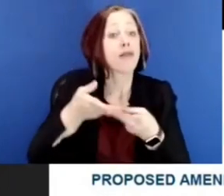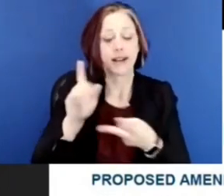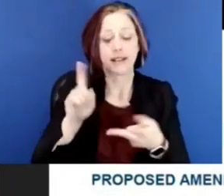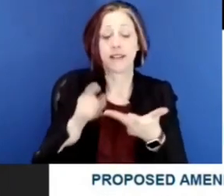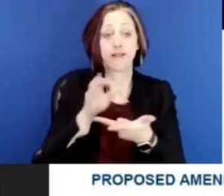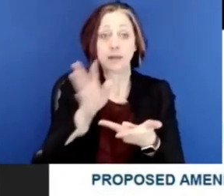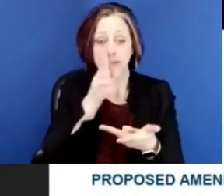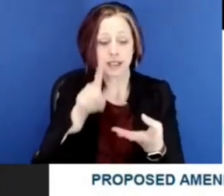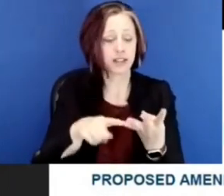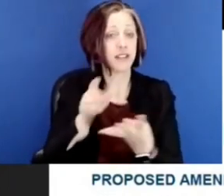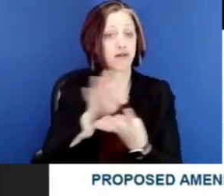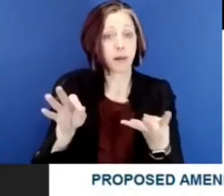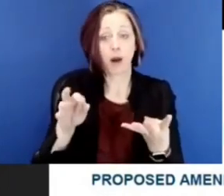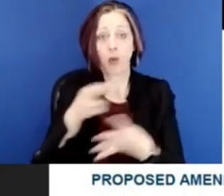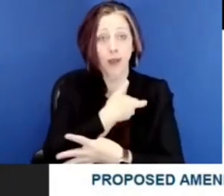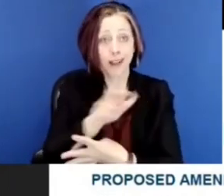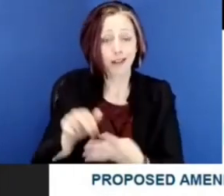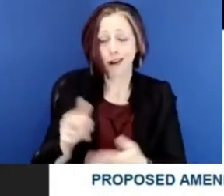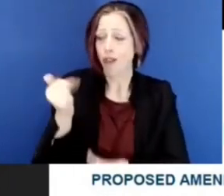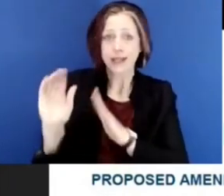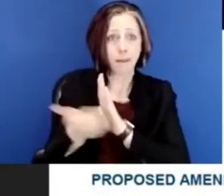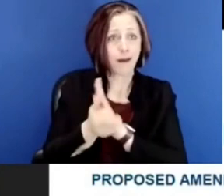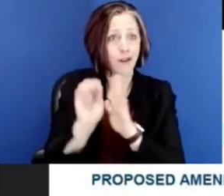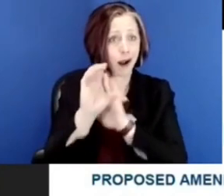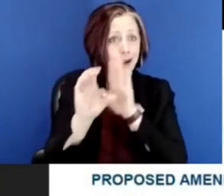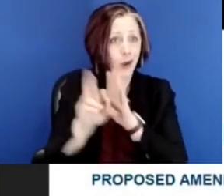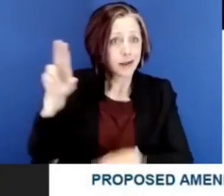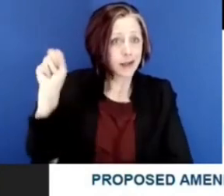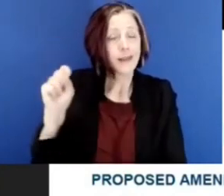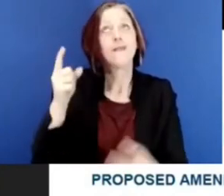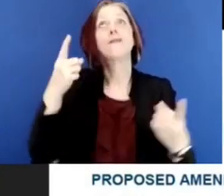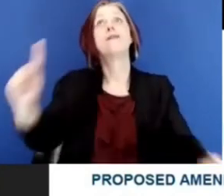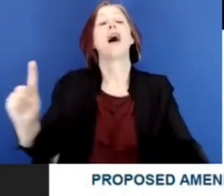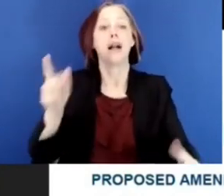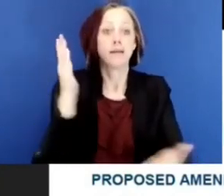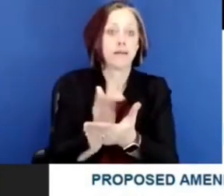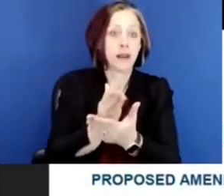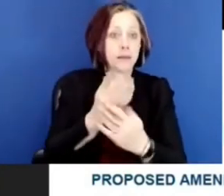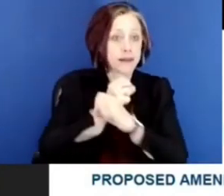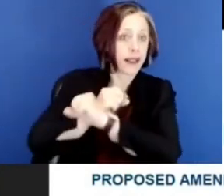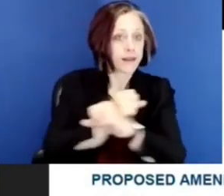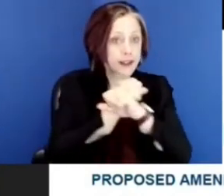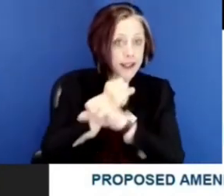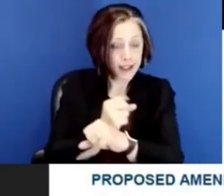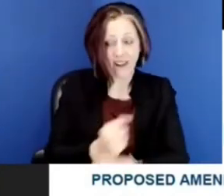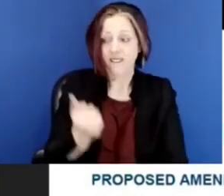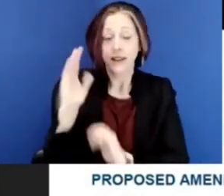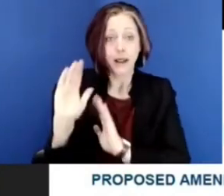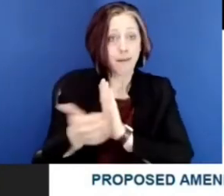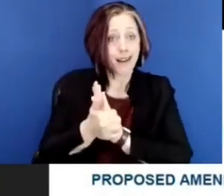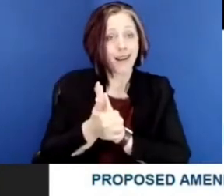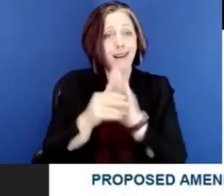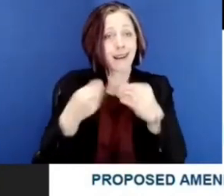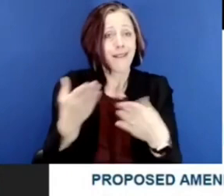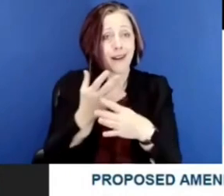religion. Think about the 13th Amendment to the U.S. Constitution, which finally prohibited slavery. The 15th Amendment, which gave